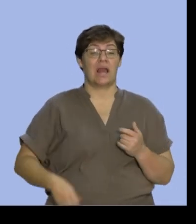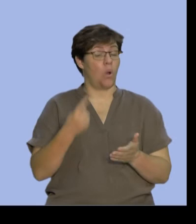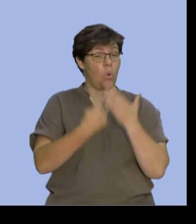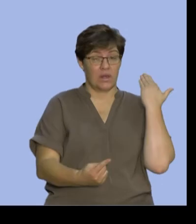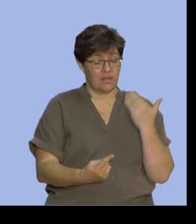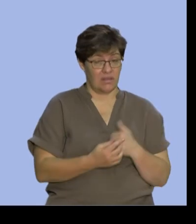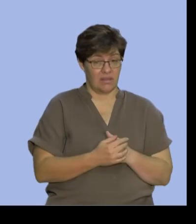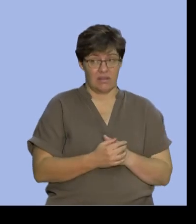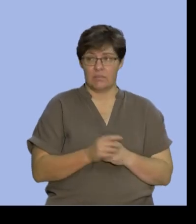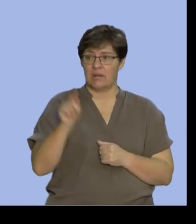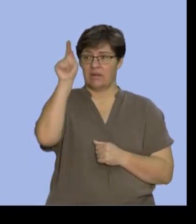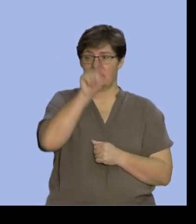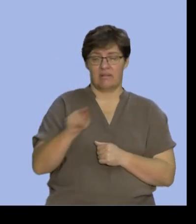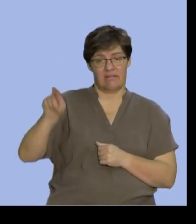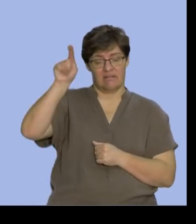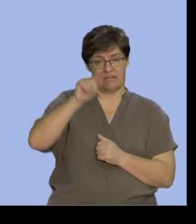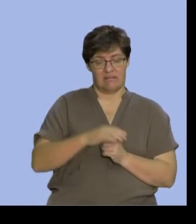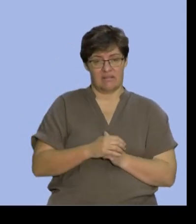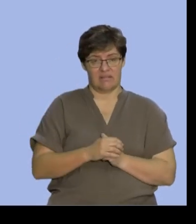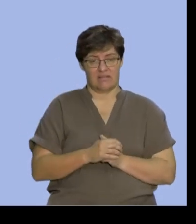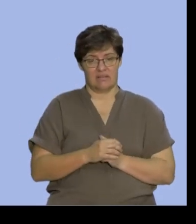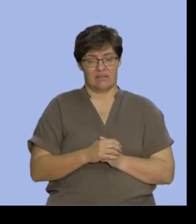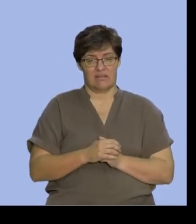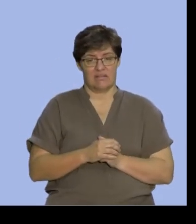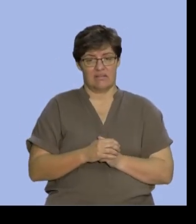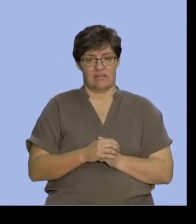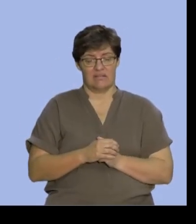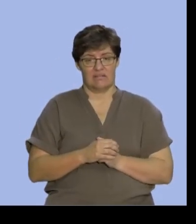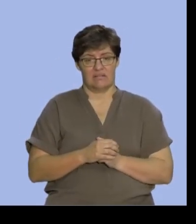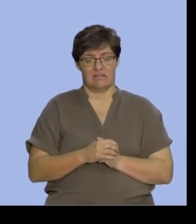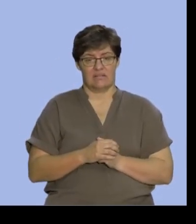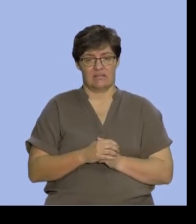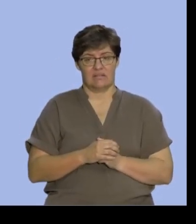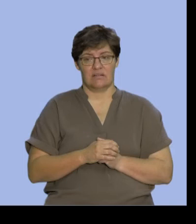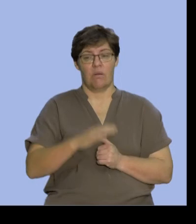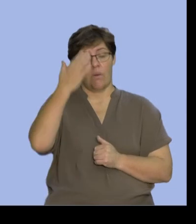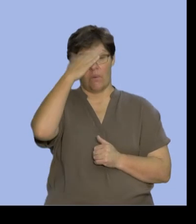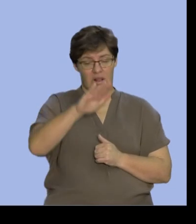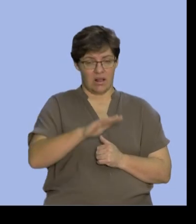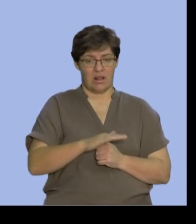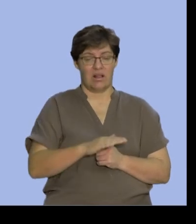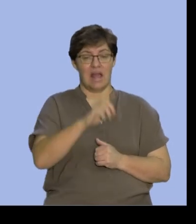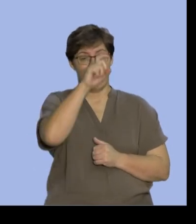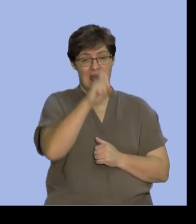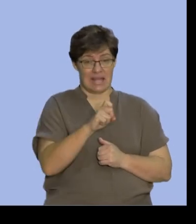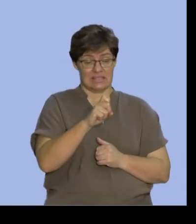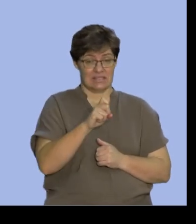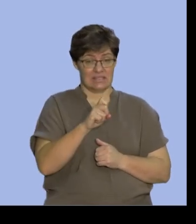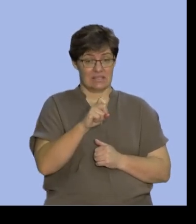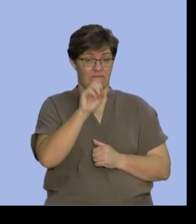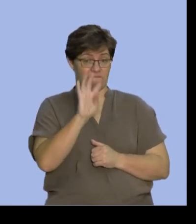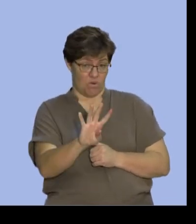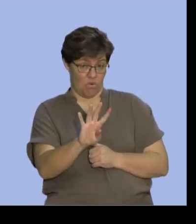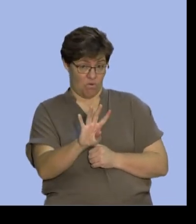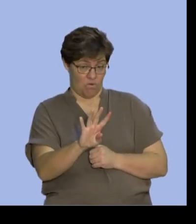in that segment there. It means that we know that X is equal to 4 and we want to